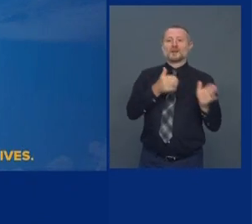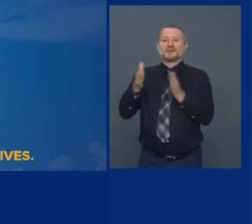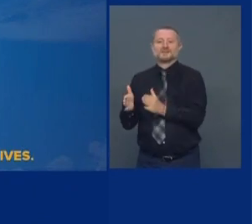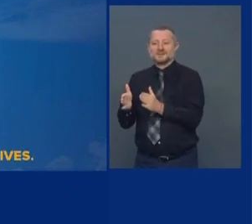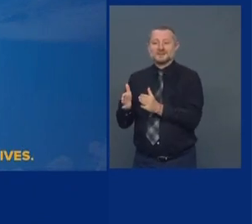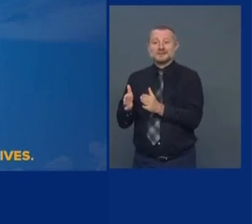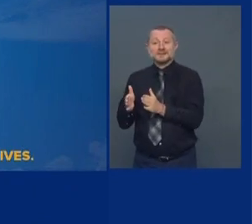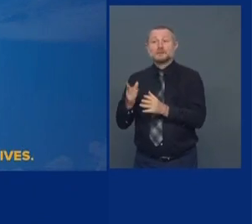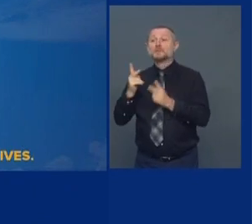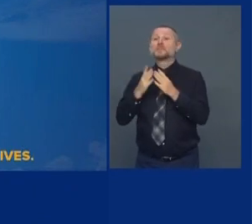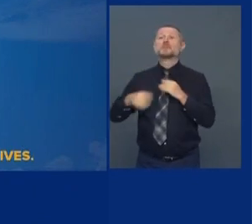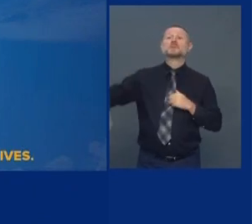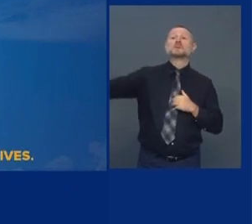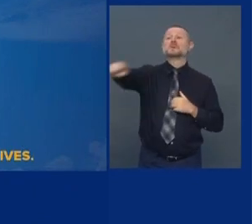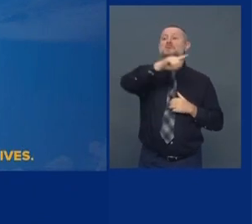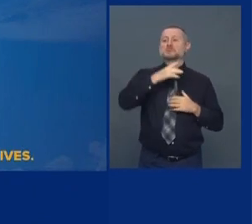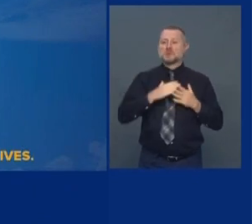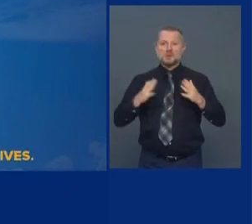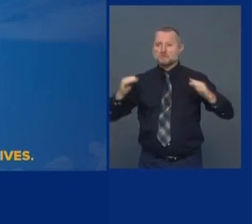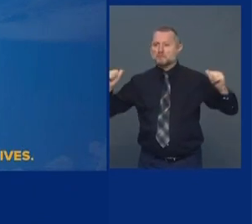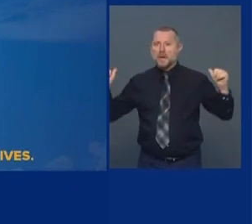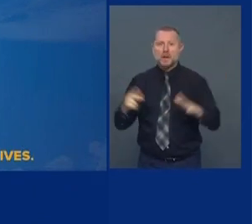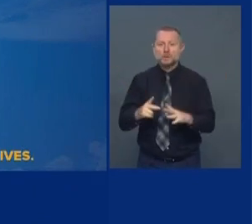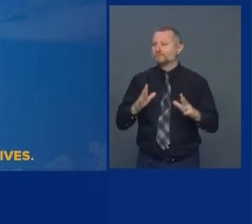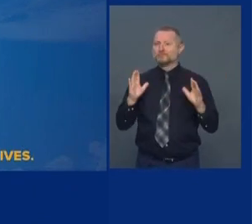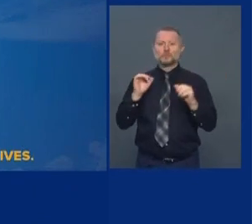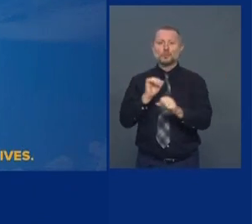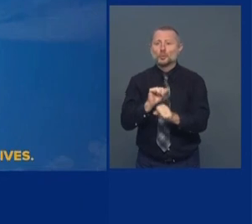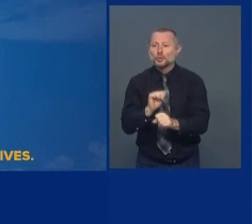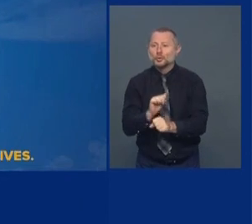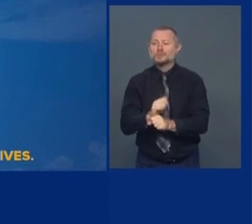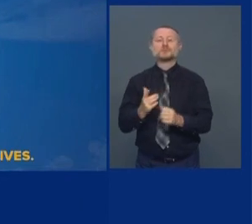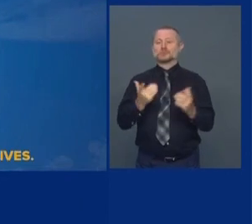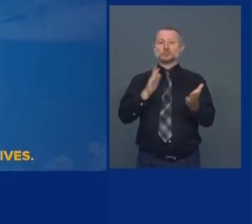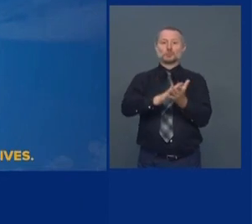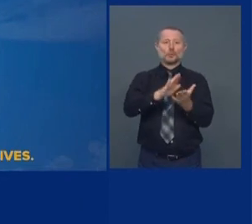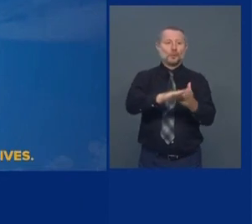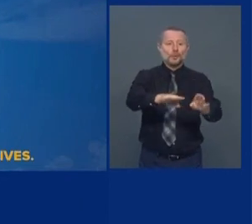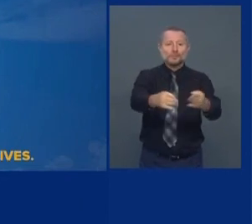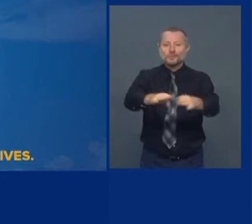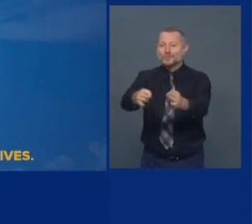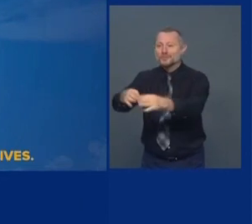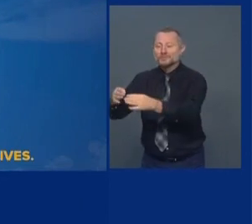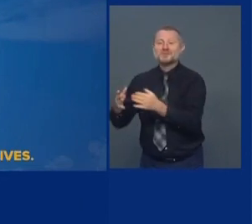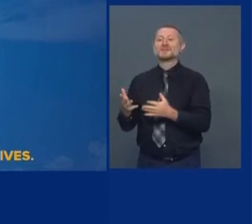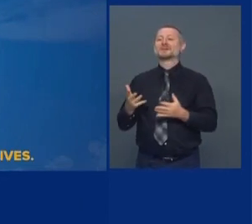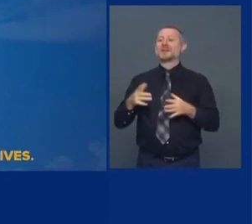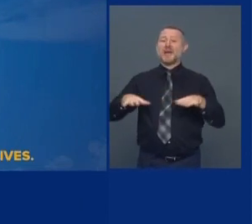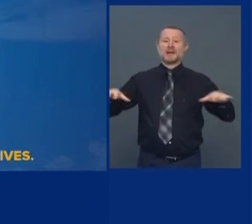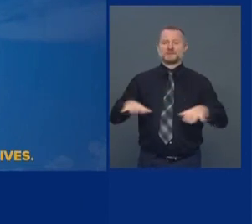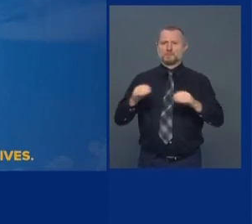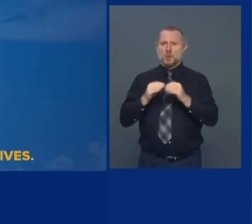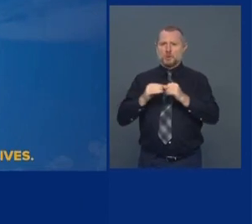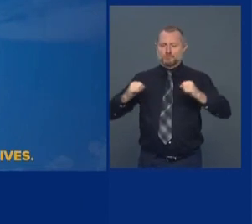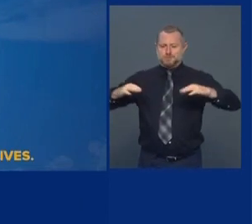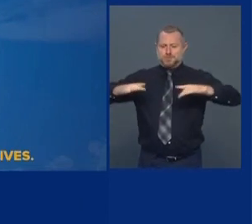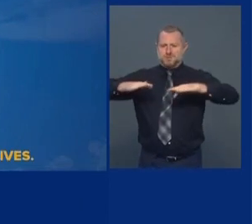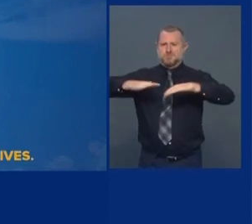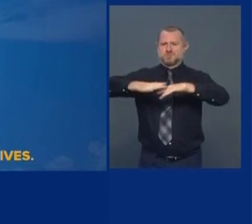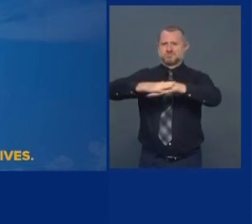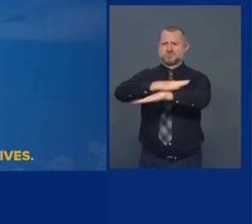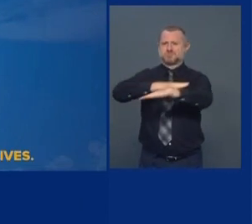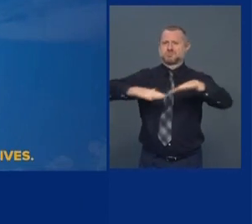work. Labor Day, schools are opening. Activity is increasing. Colleges are opening.